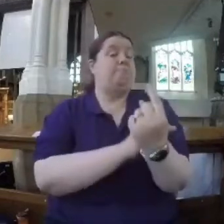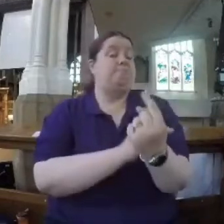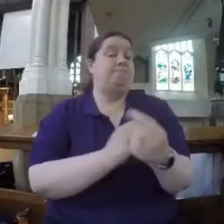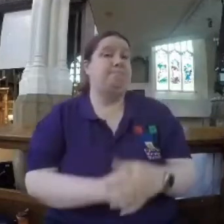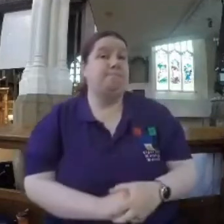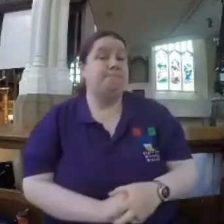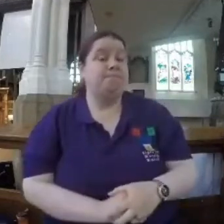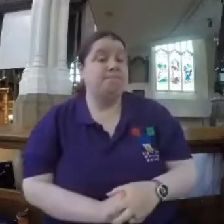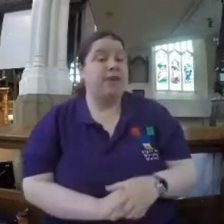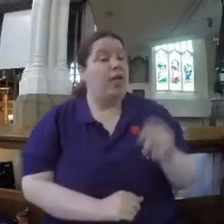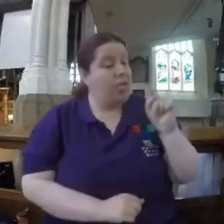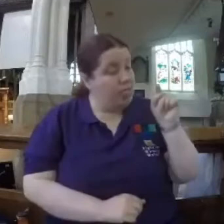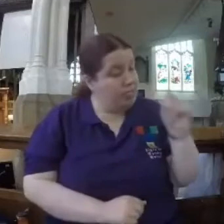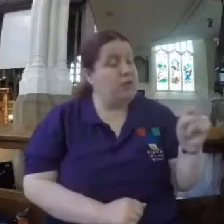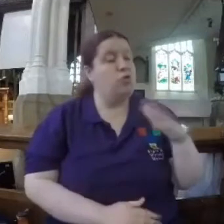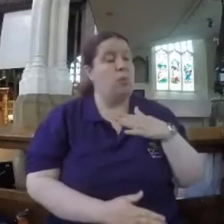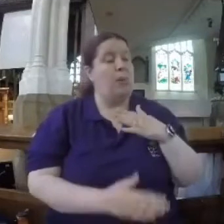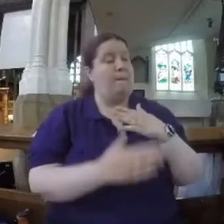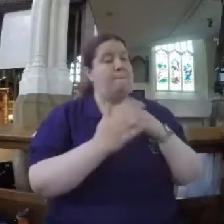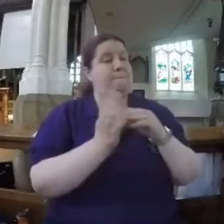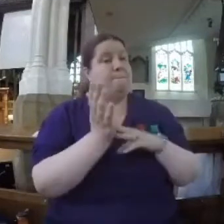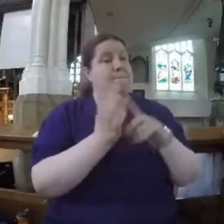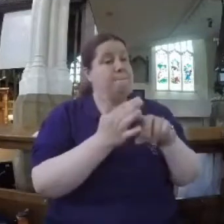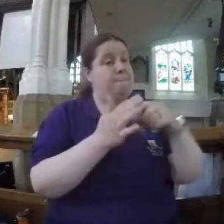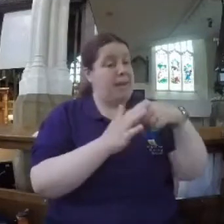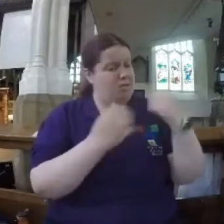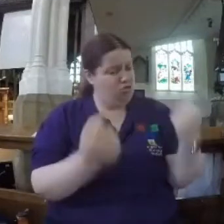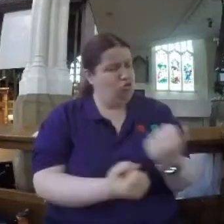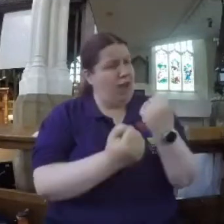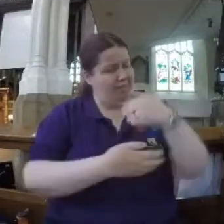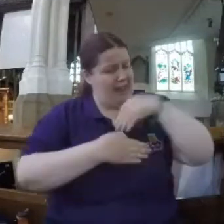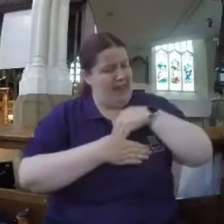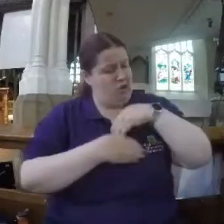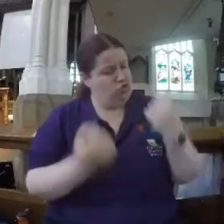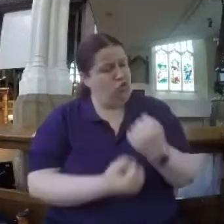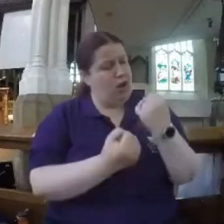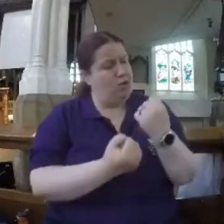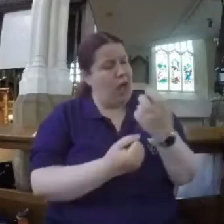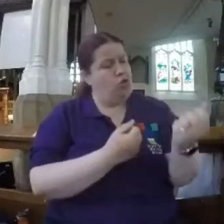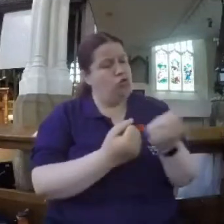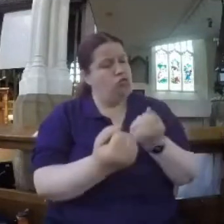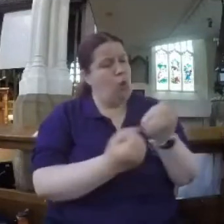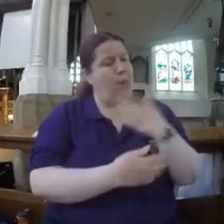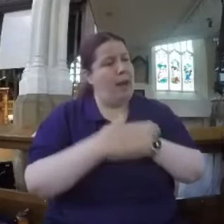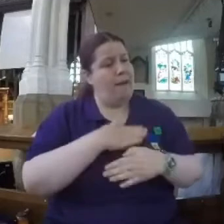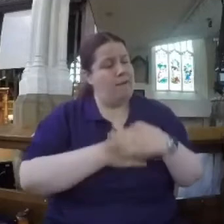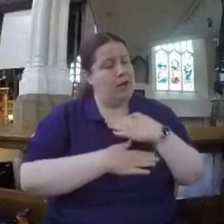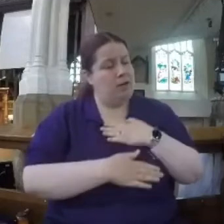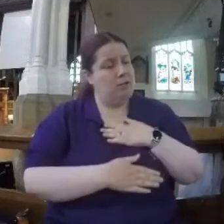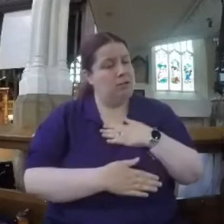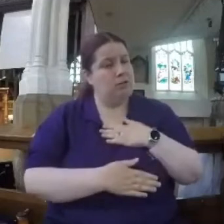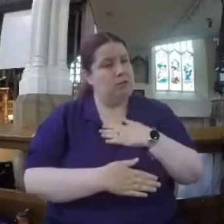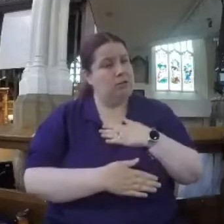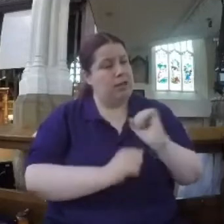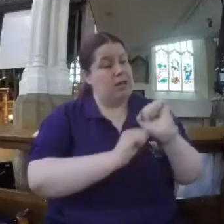That's the kind of meekness that we're talking about. Strength under control. His